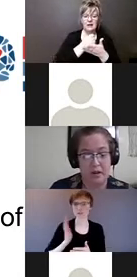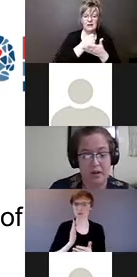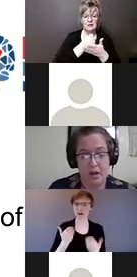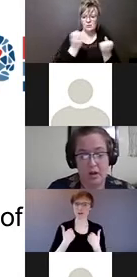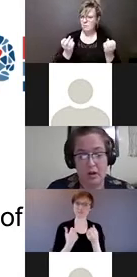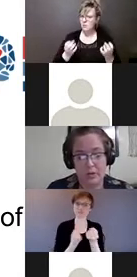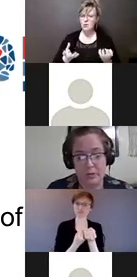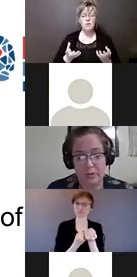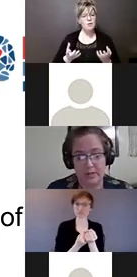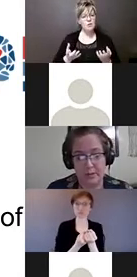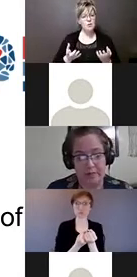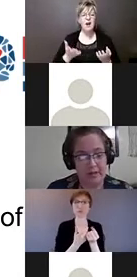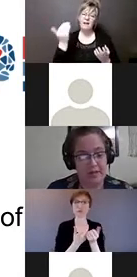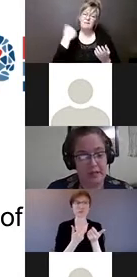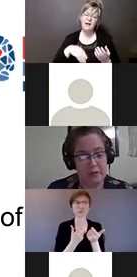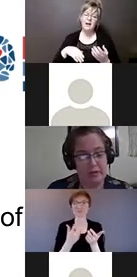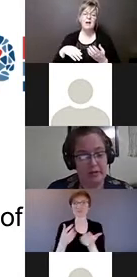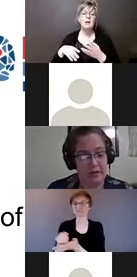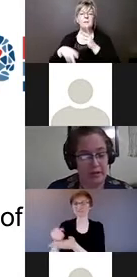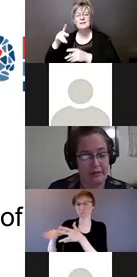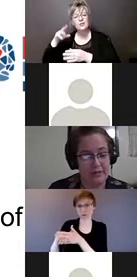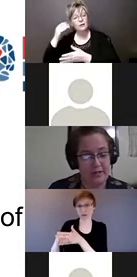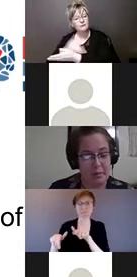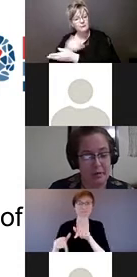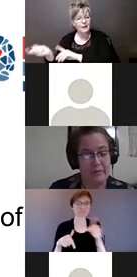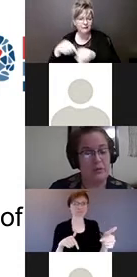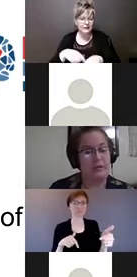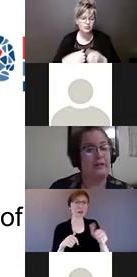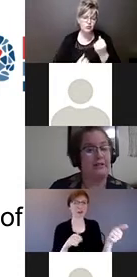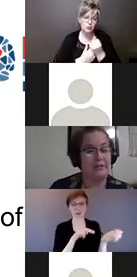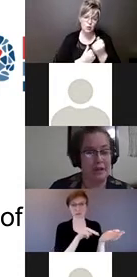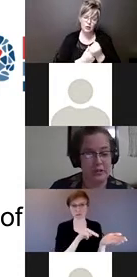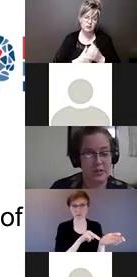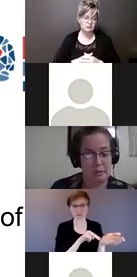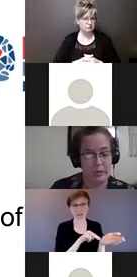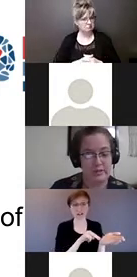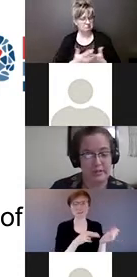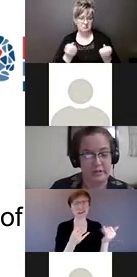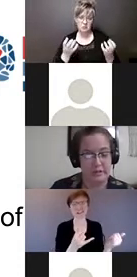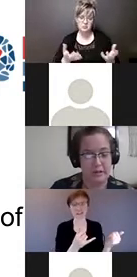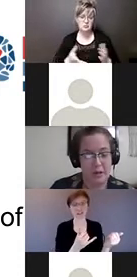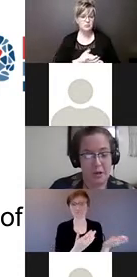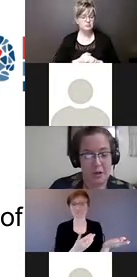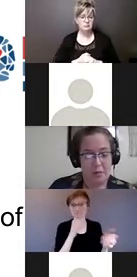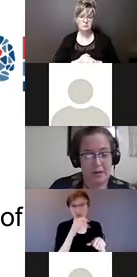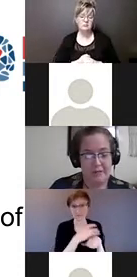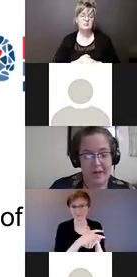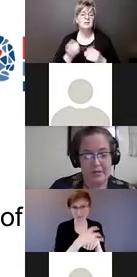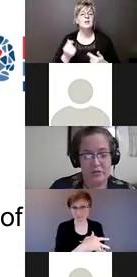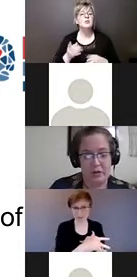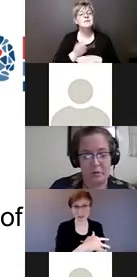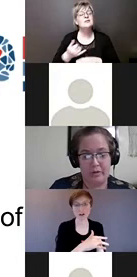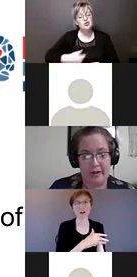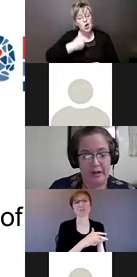Also, some have not seen a return of some of those early intervention supports either. Many